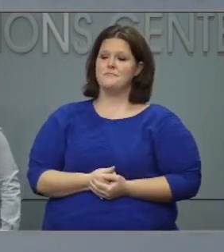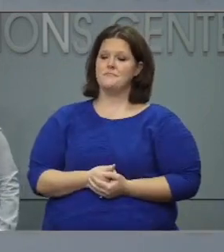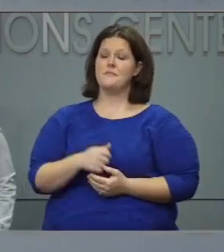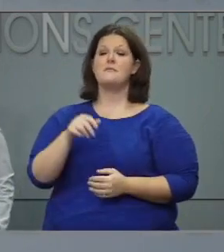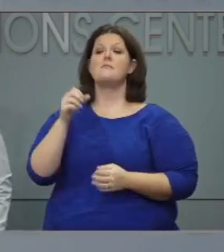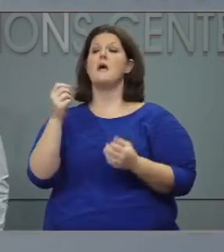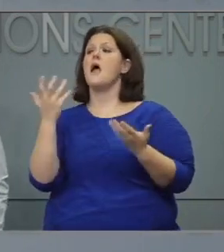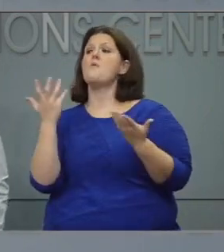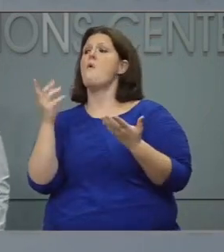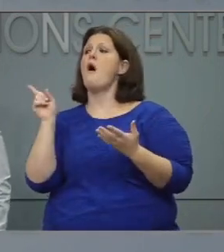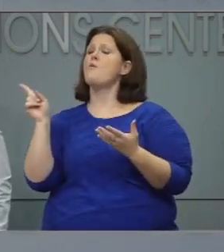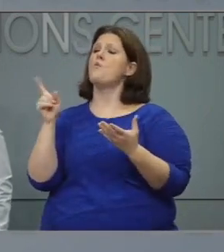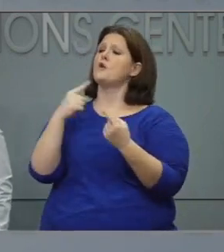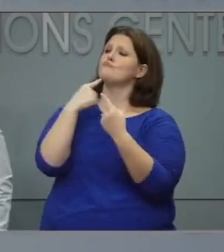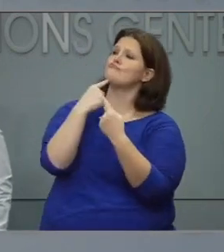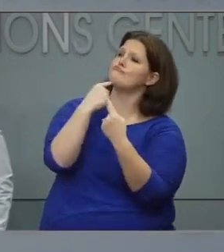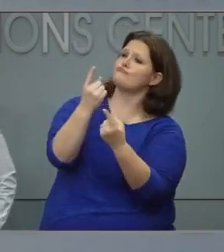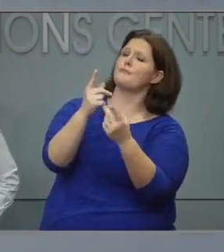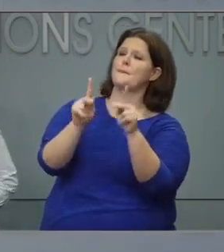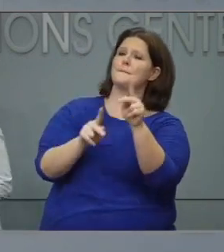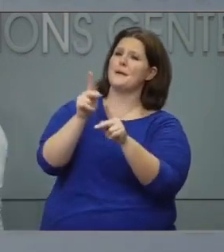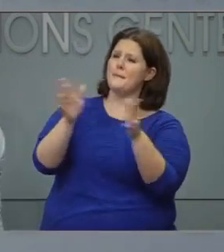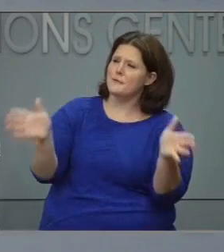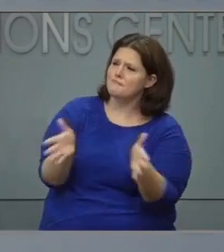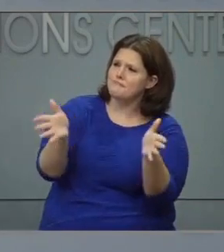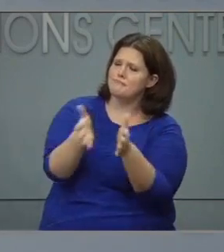fence who are thinking about getting vaccinated?